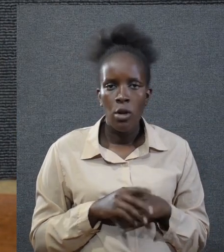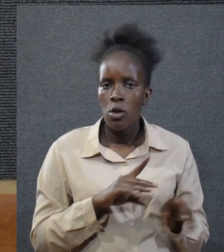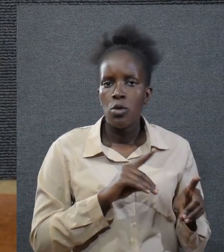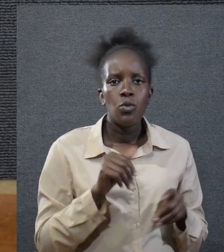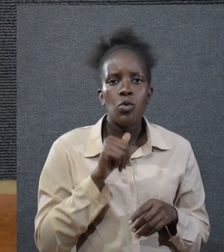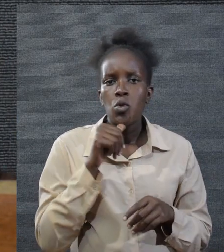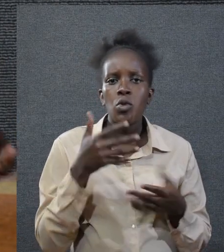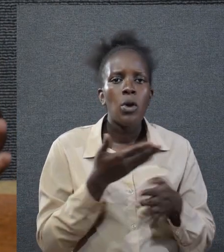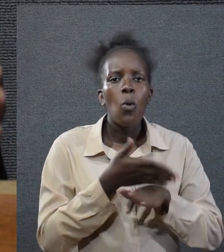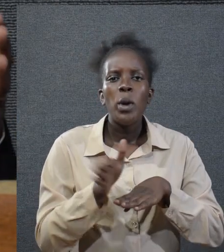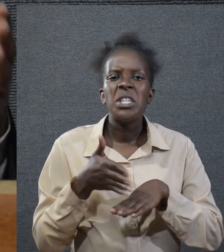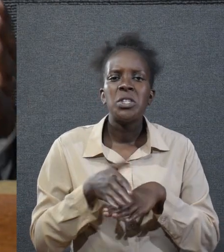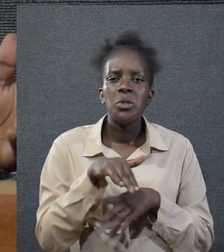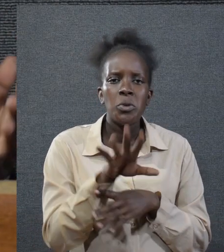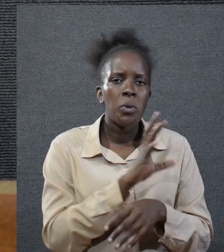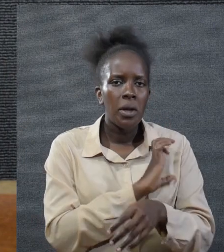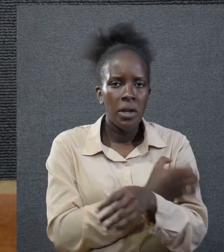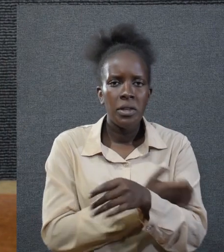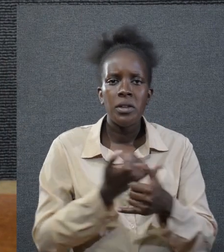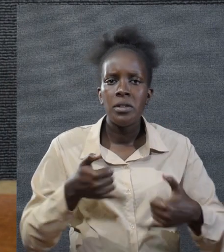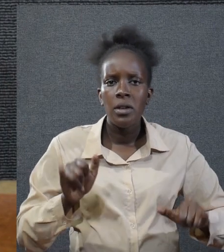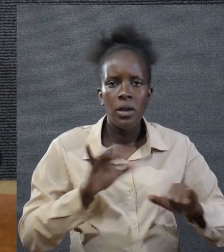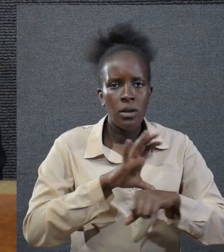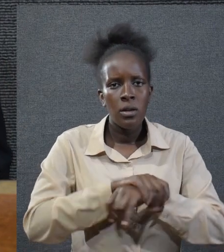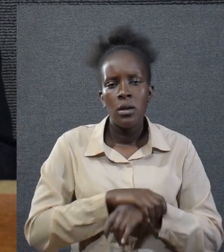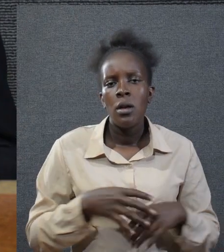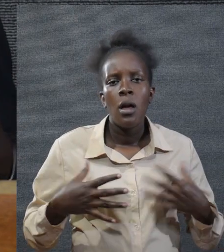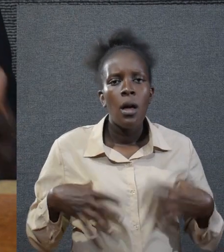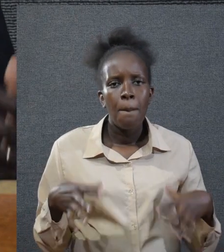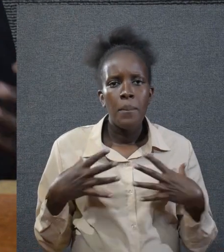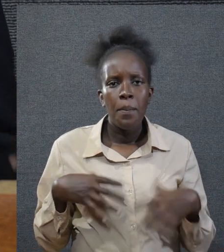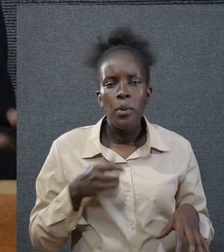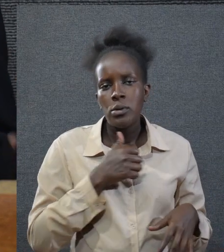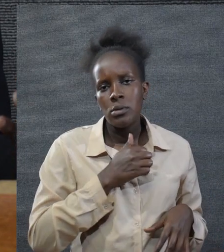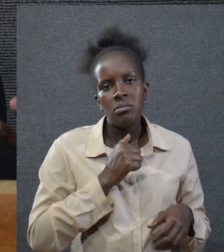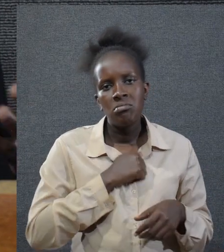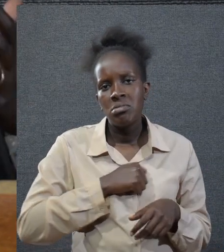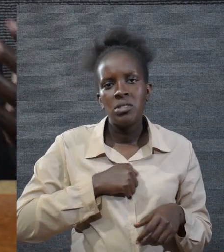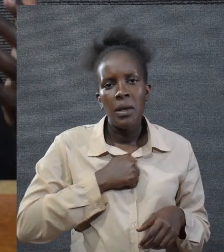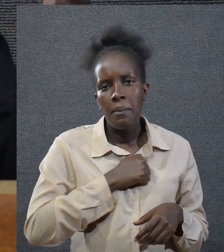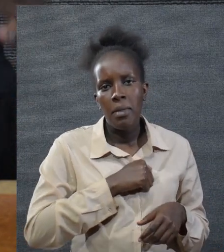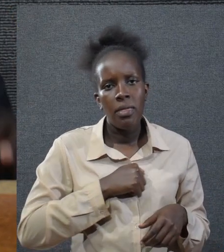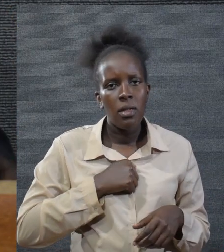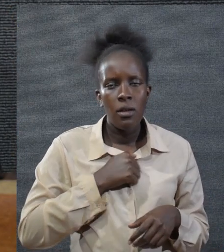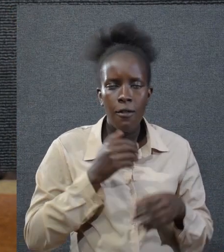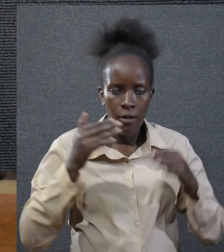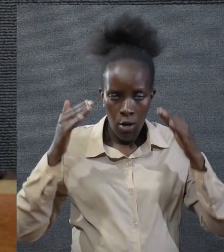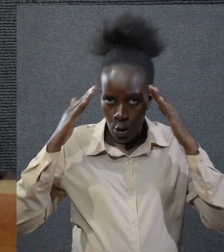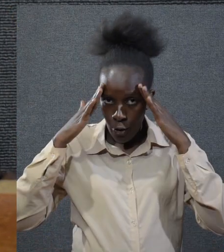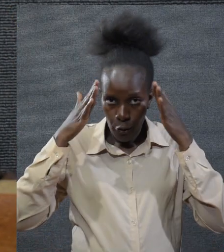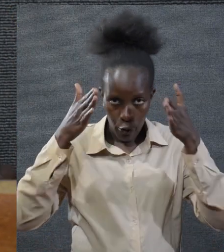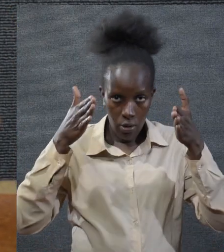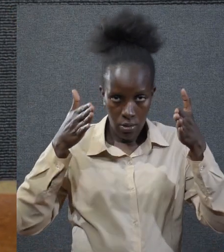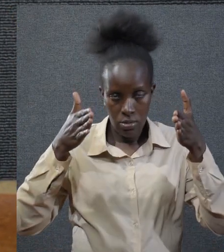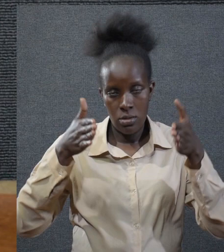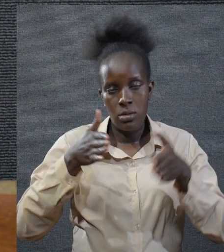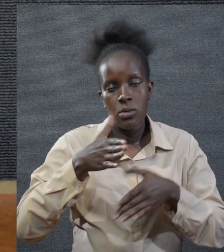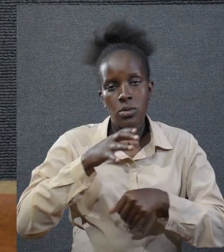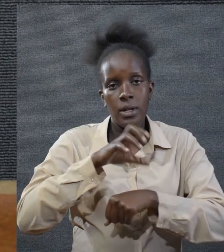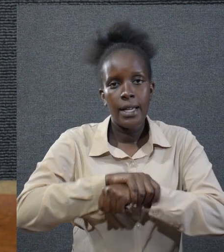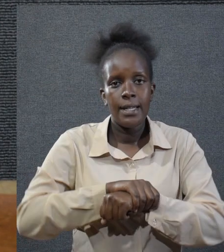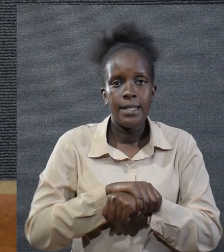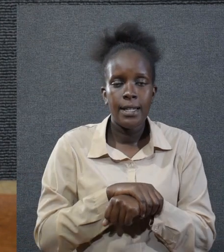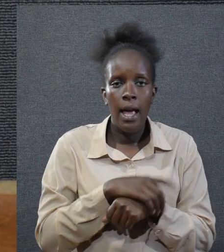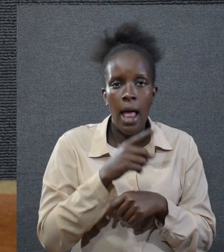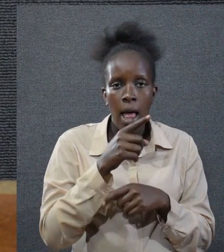don't spend your energy trying to get people people sympathy focus